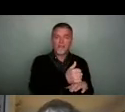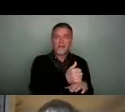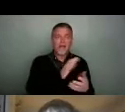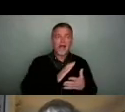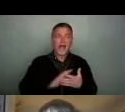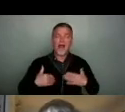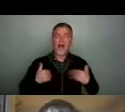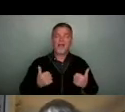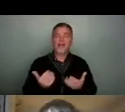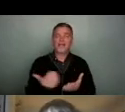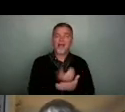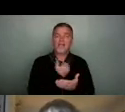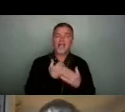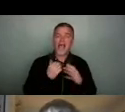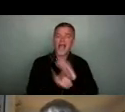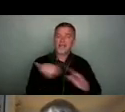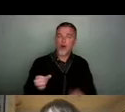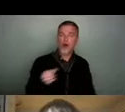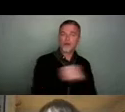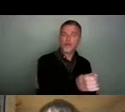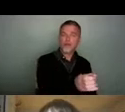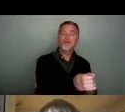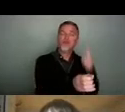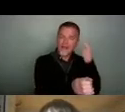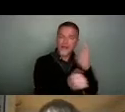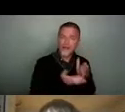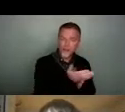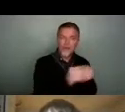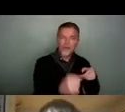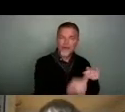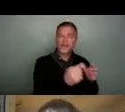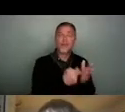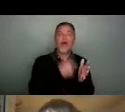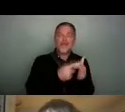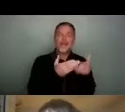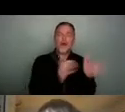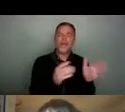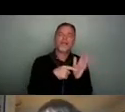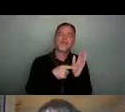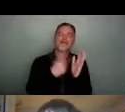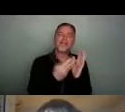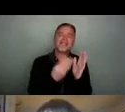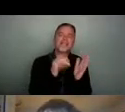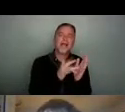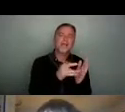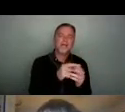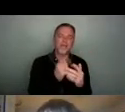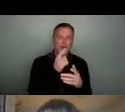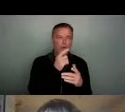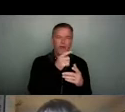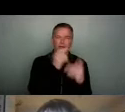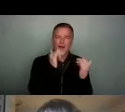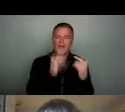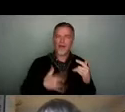expert to think through the challenges around reopening Trinity Center for the simple carnival live stream, which